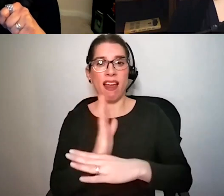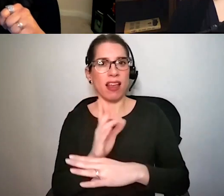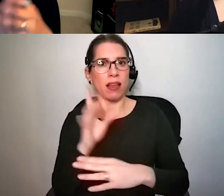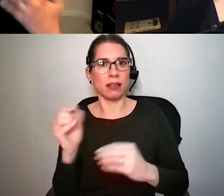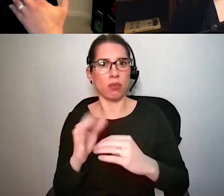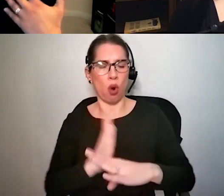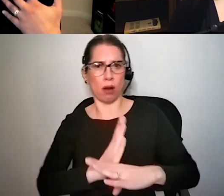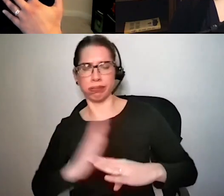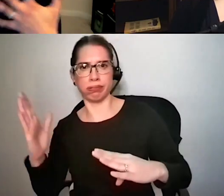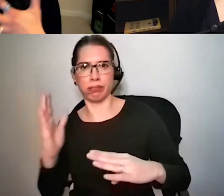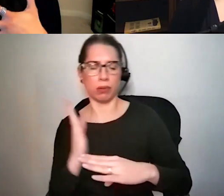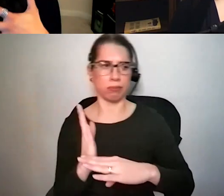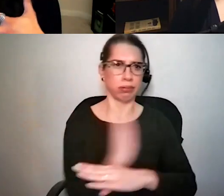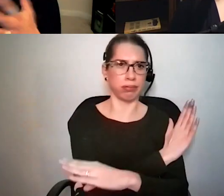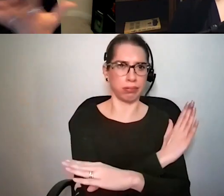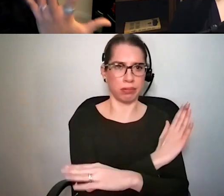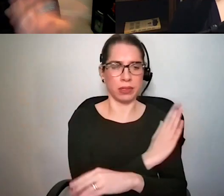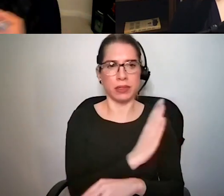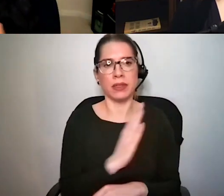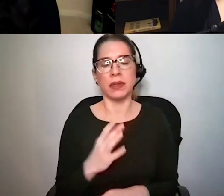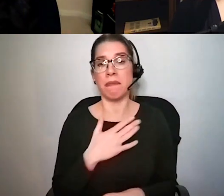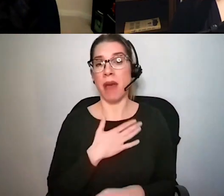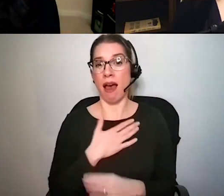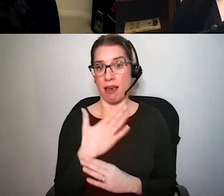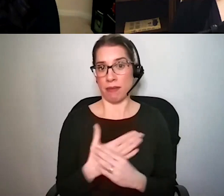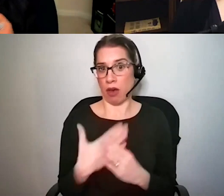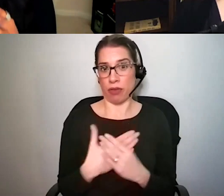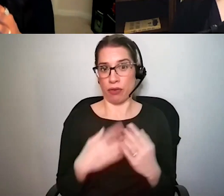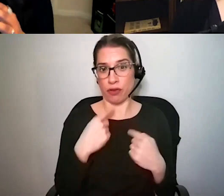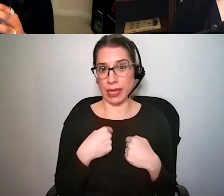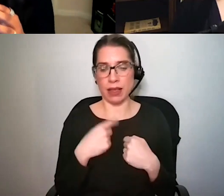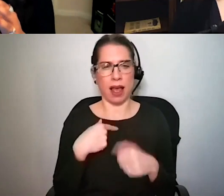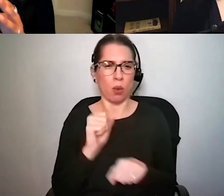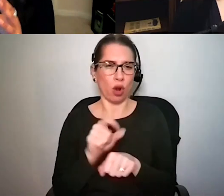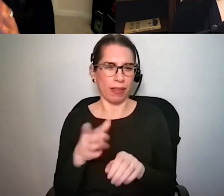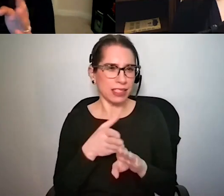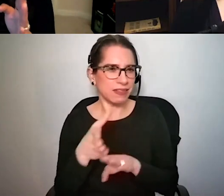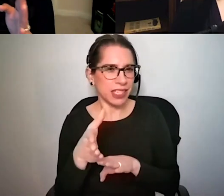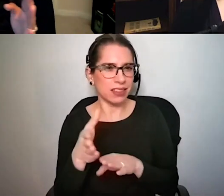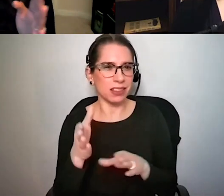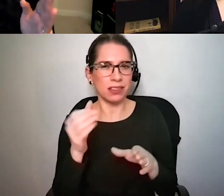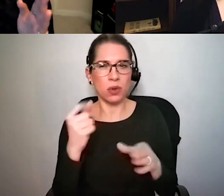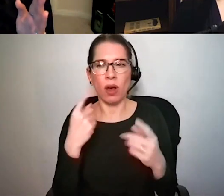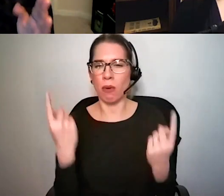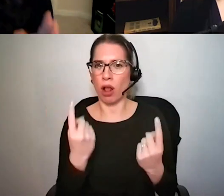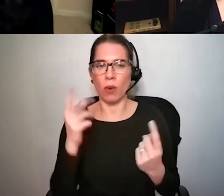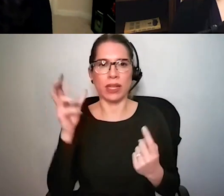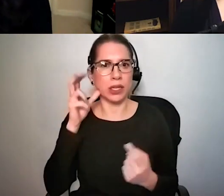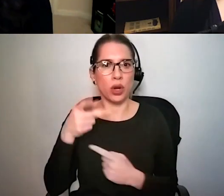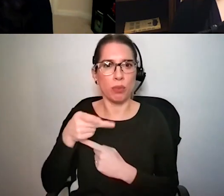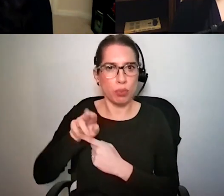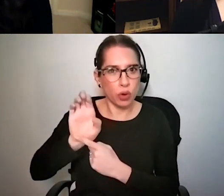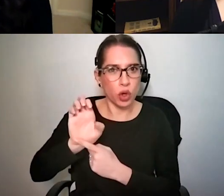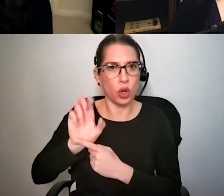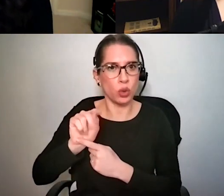of always gets to me when I work because I work in in the field I'm always hearing kind of pure tones at different frequencies and